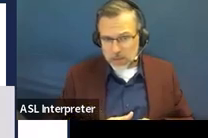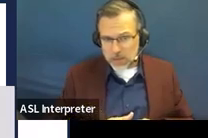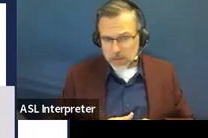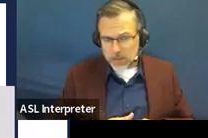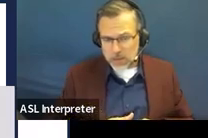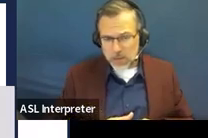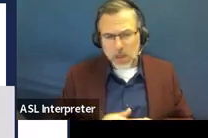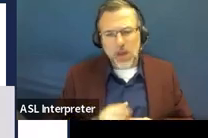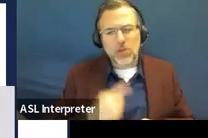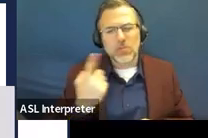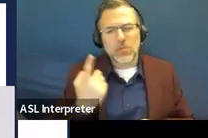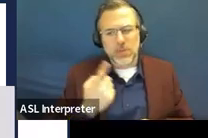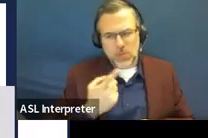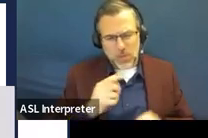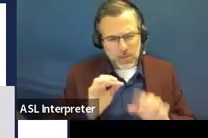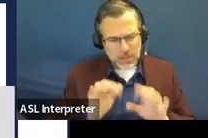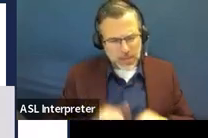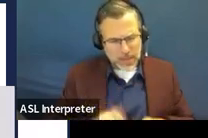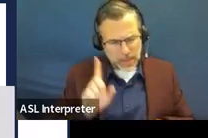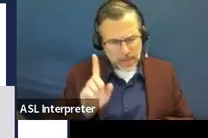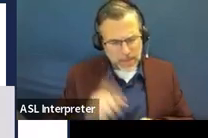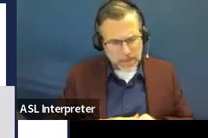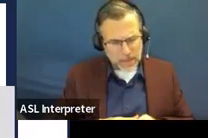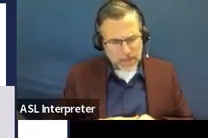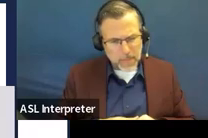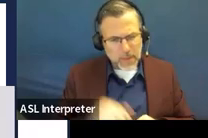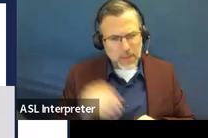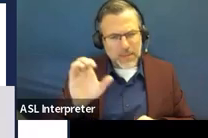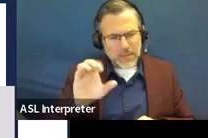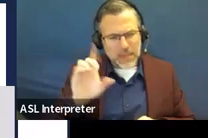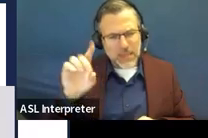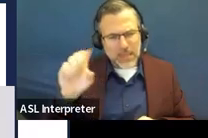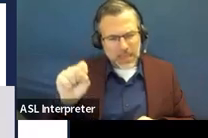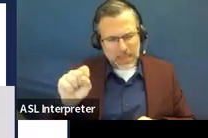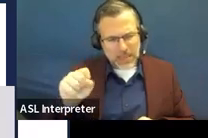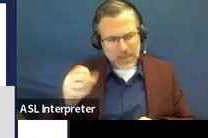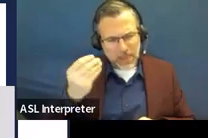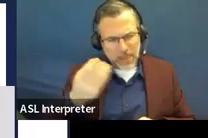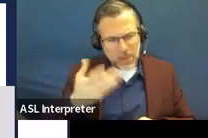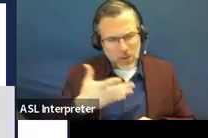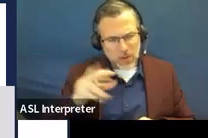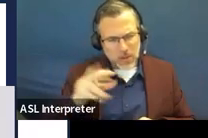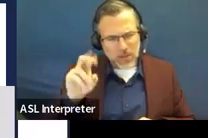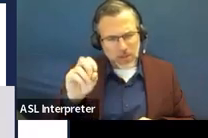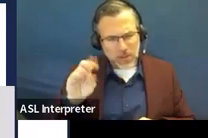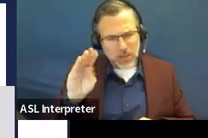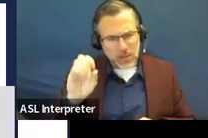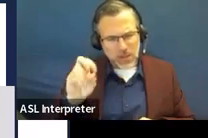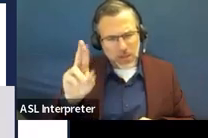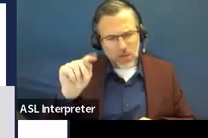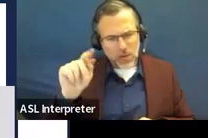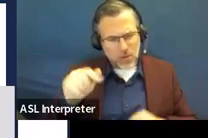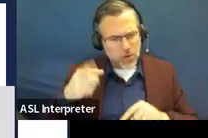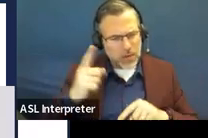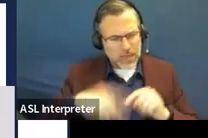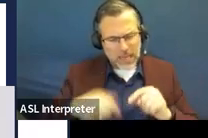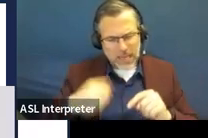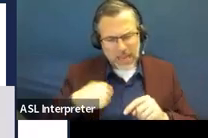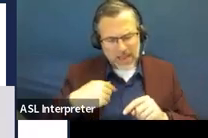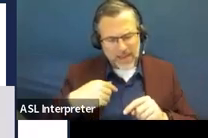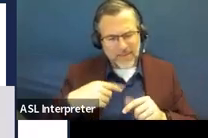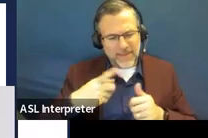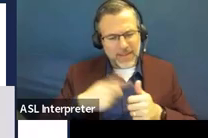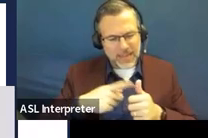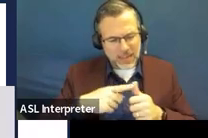Looks like at CDS, we were told by Roberto, we can't hold initial referral meeting and eligibility meetings